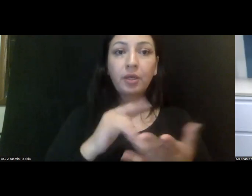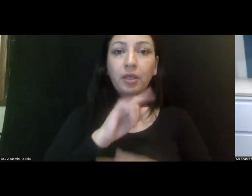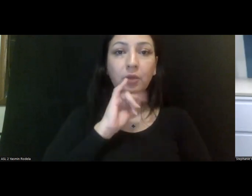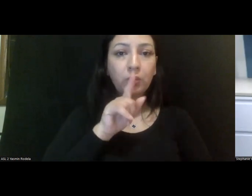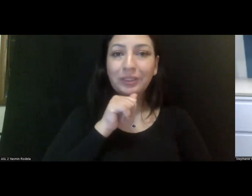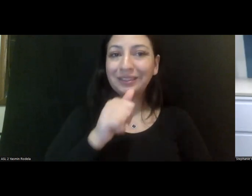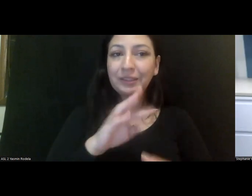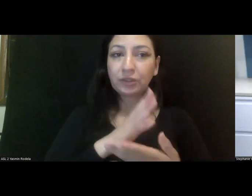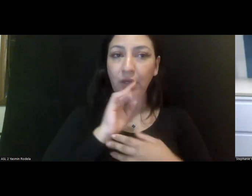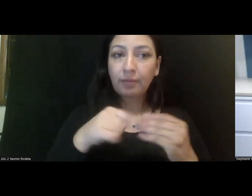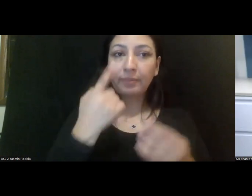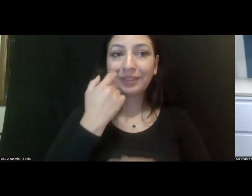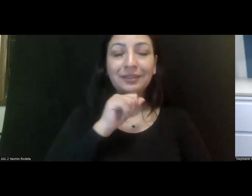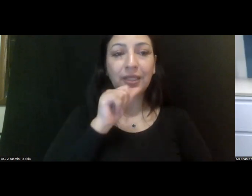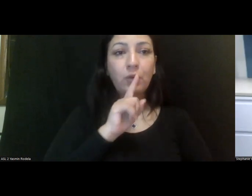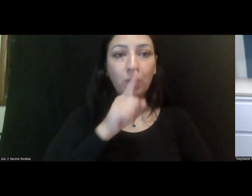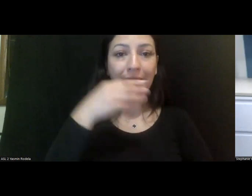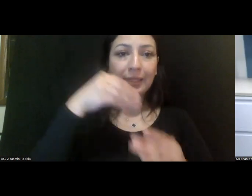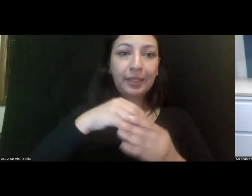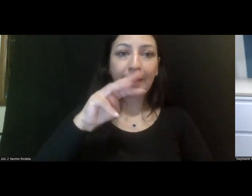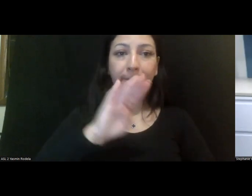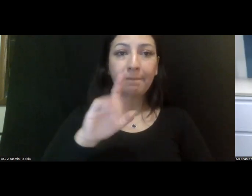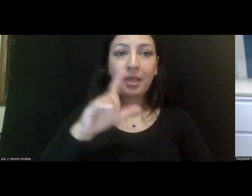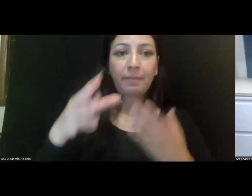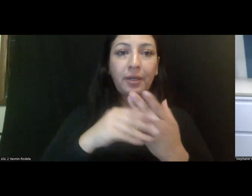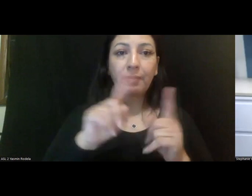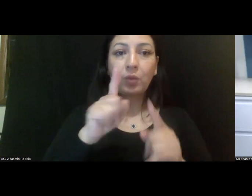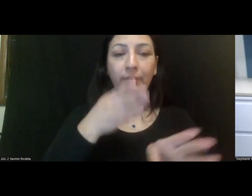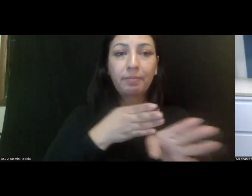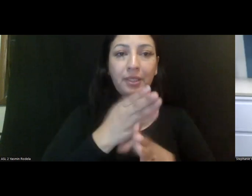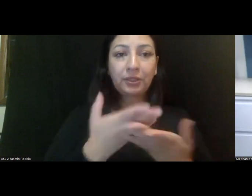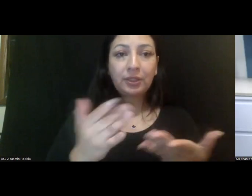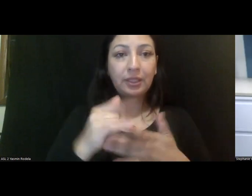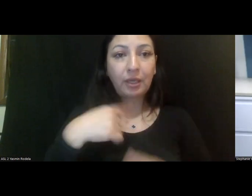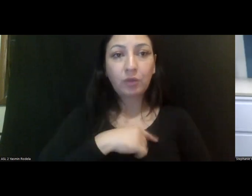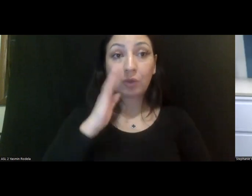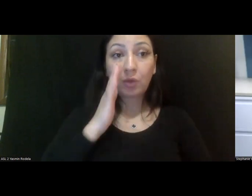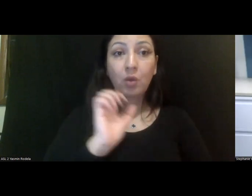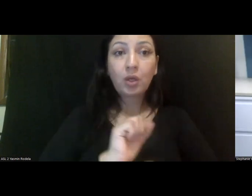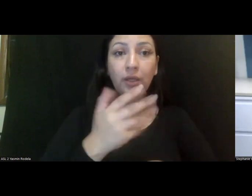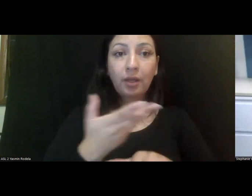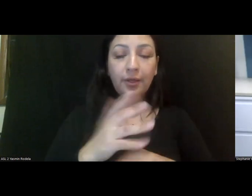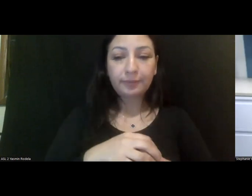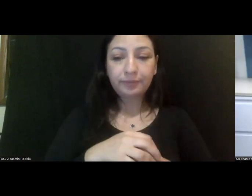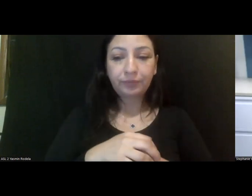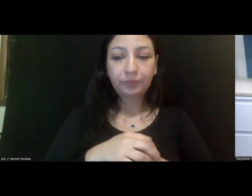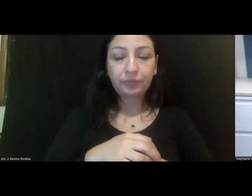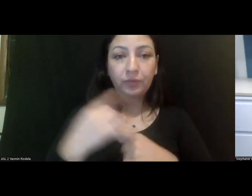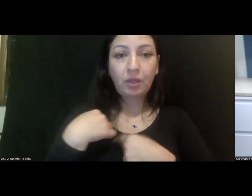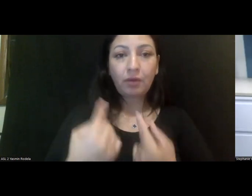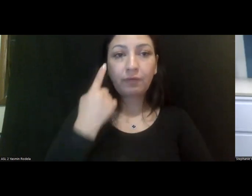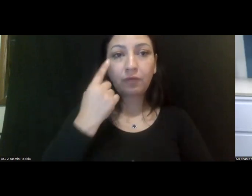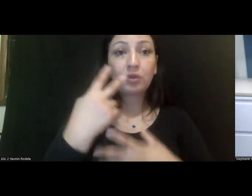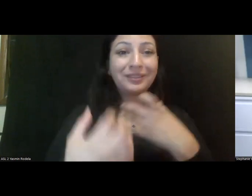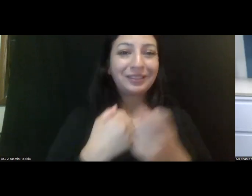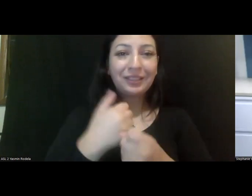talked about because it's not actually in the bill package, but one of the major things that we will be working on in the course of the next couple of